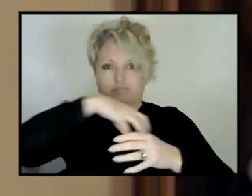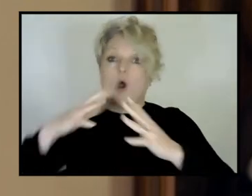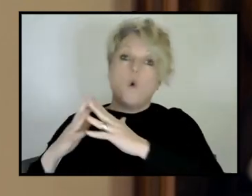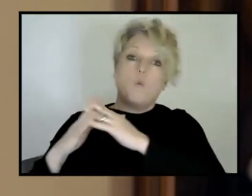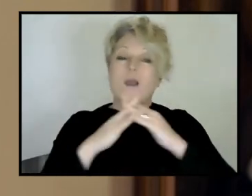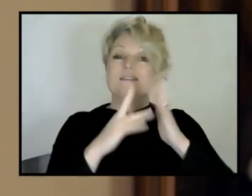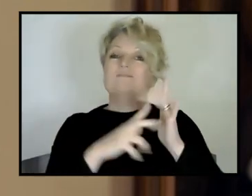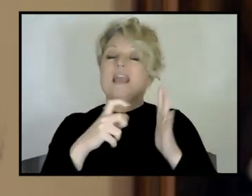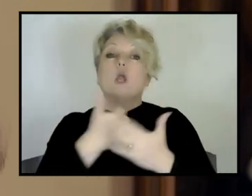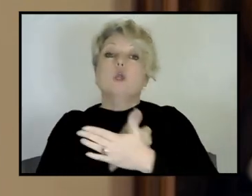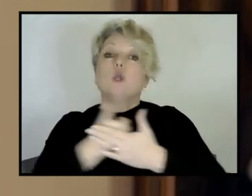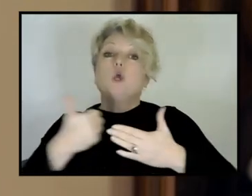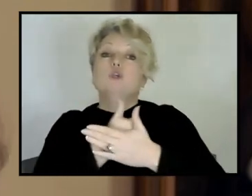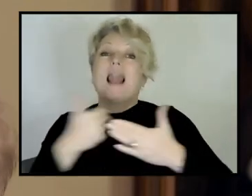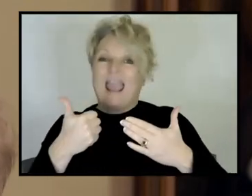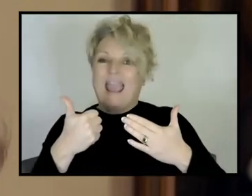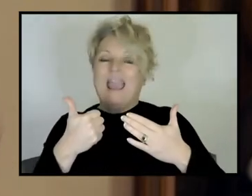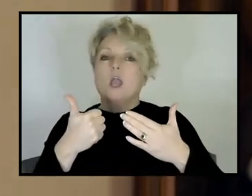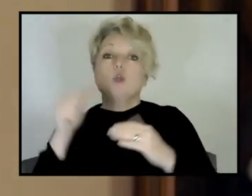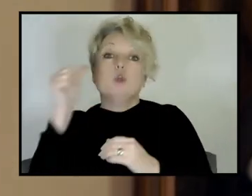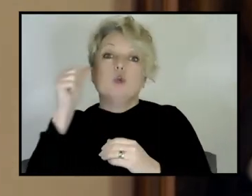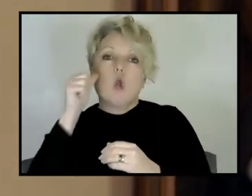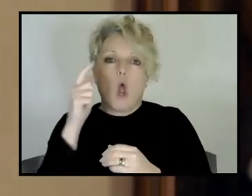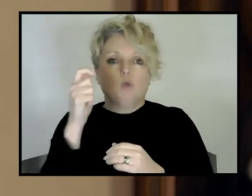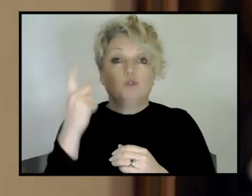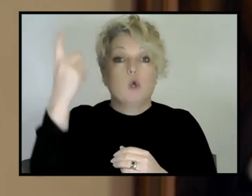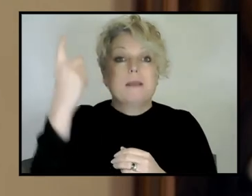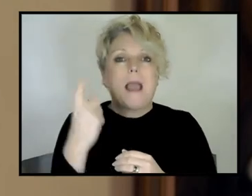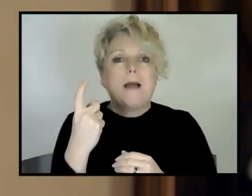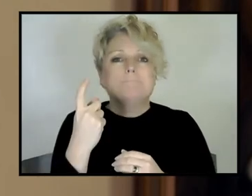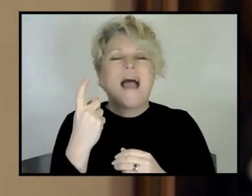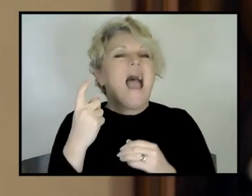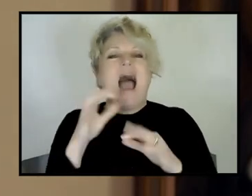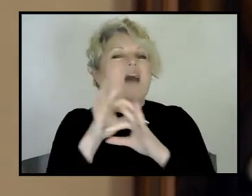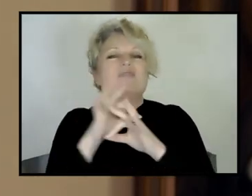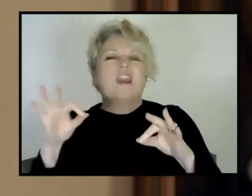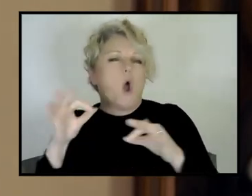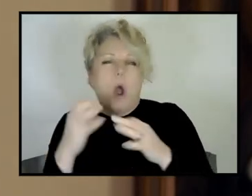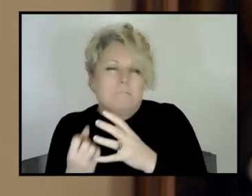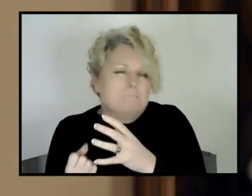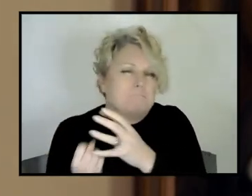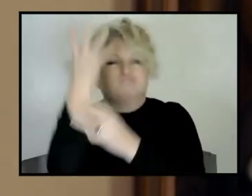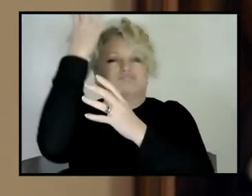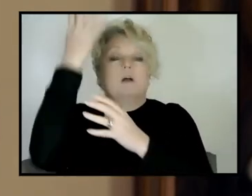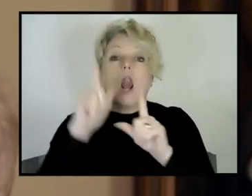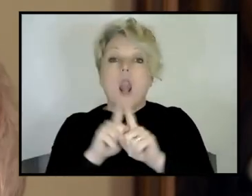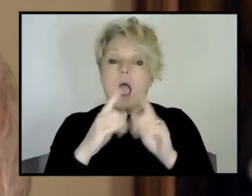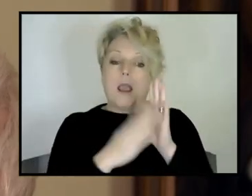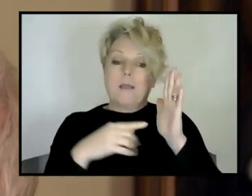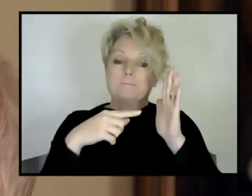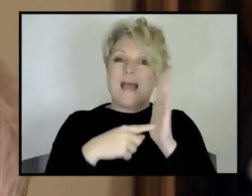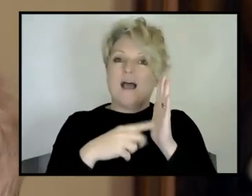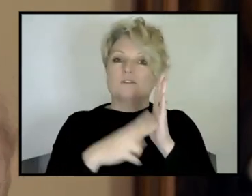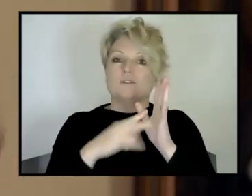warning and they're not huge, they're not huge explosive volcanoes like Mount Vesuvius or some of the really big ones. You get some